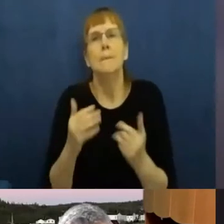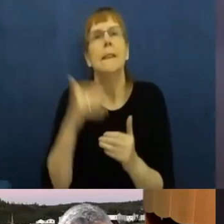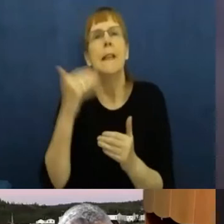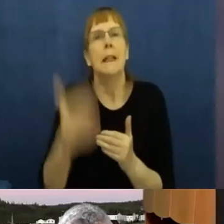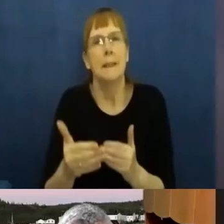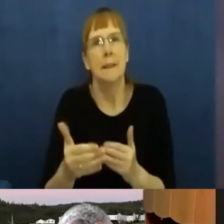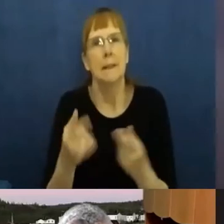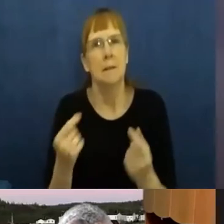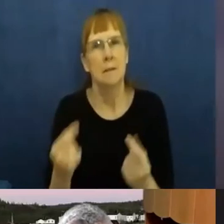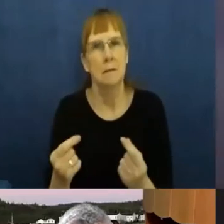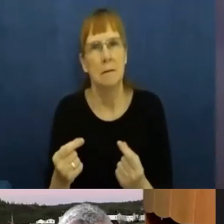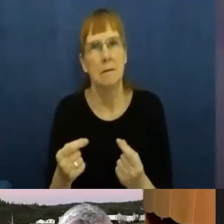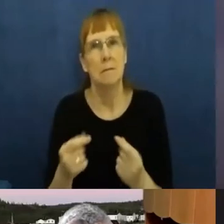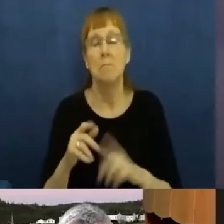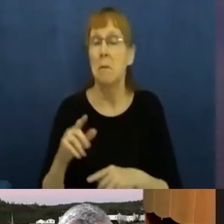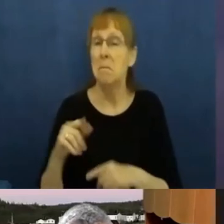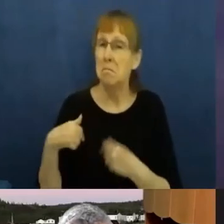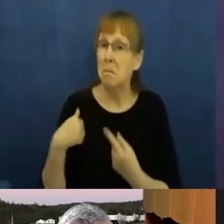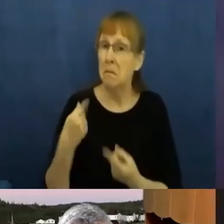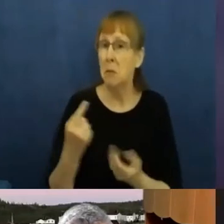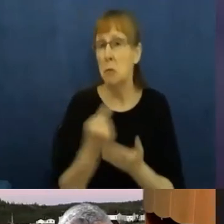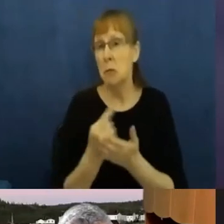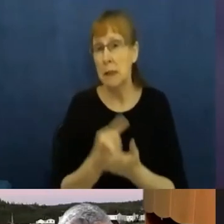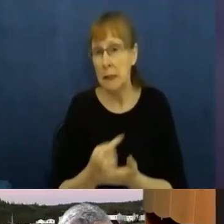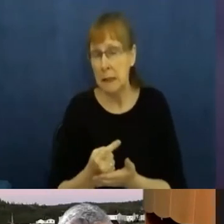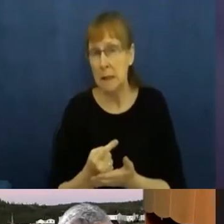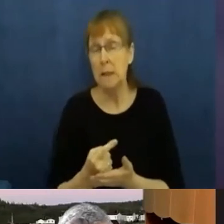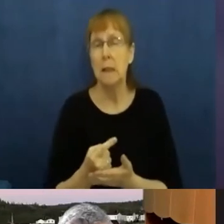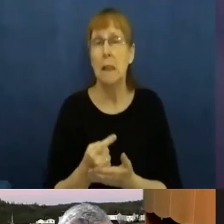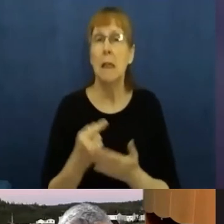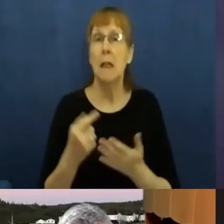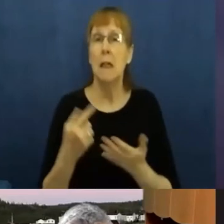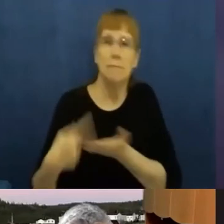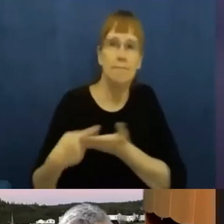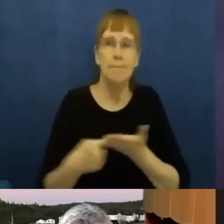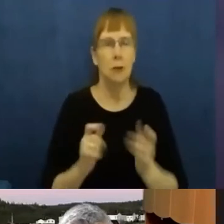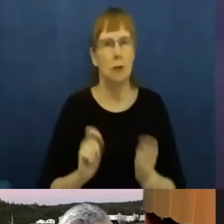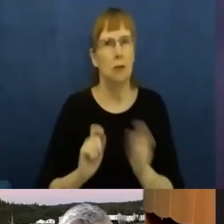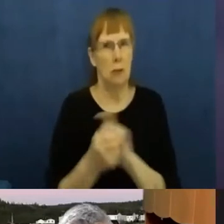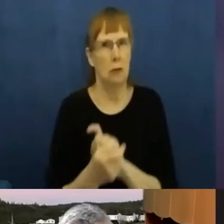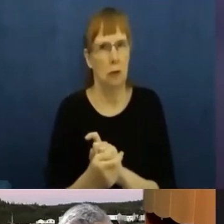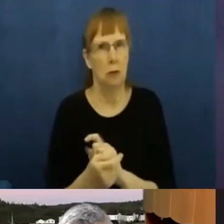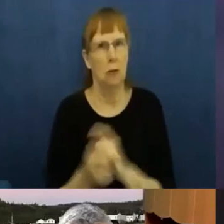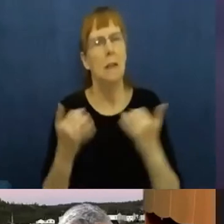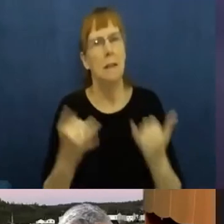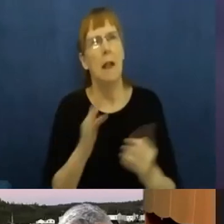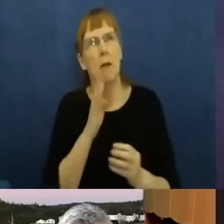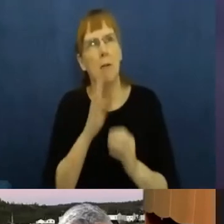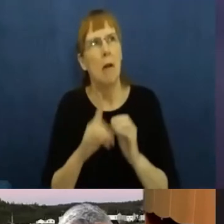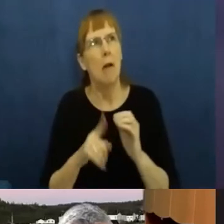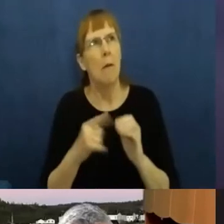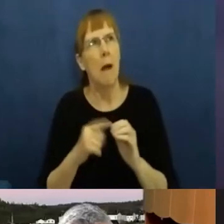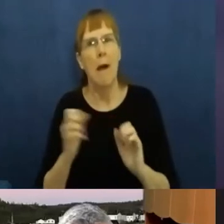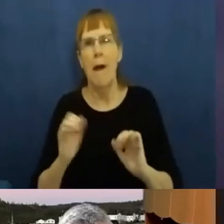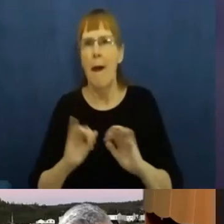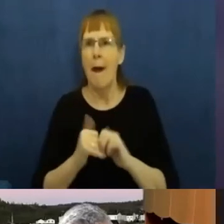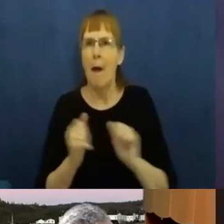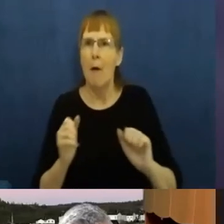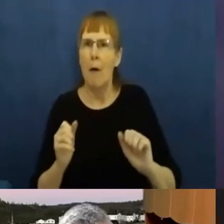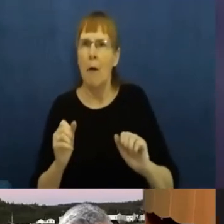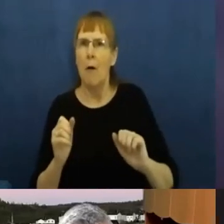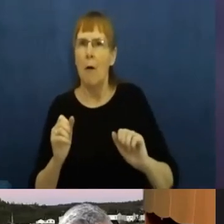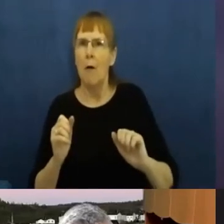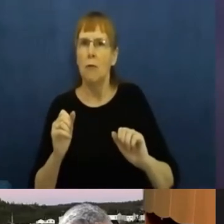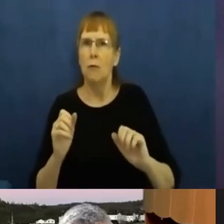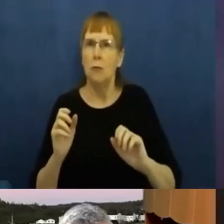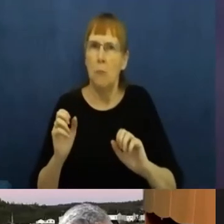changed and they now are about how to reenter, how to recover safely, how to actually make sure